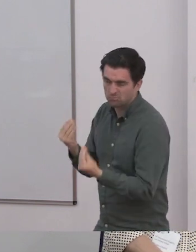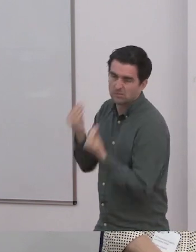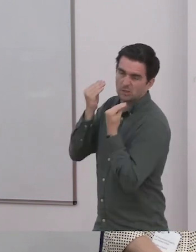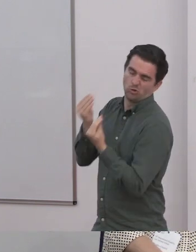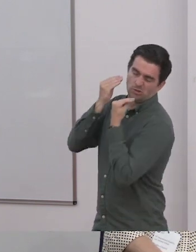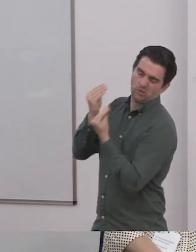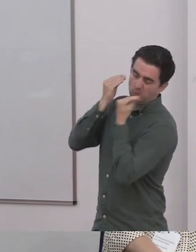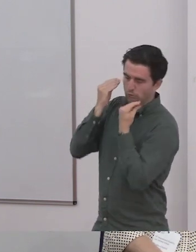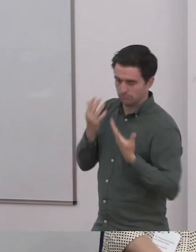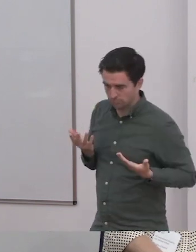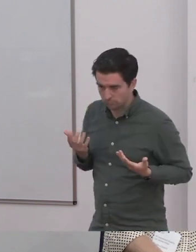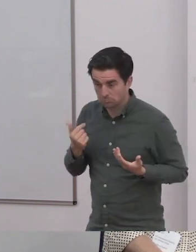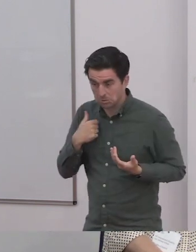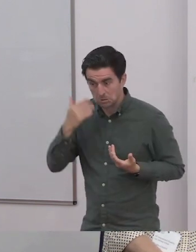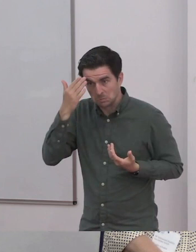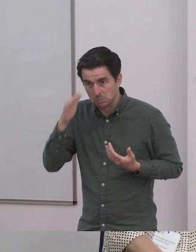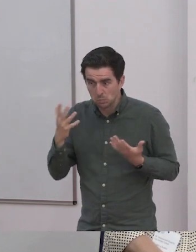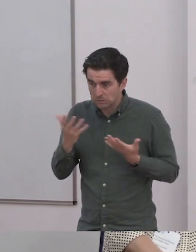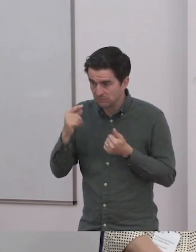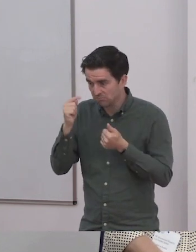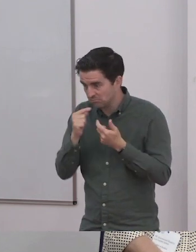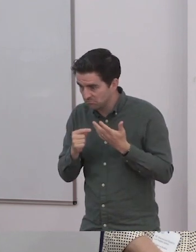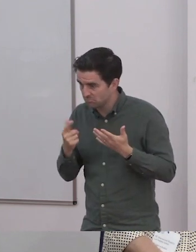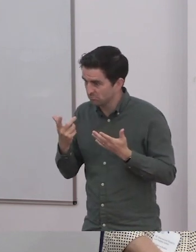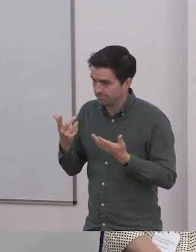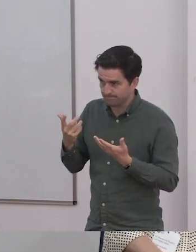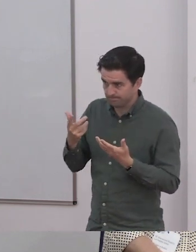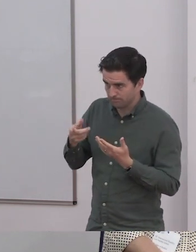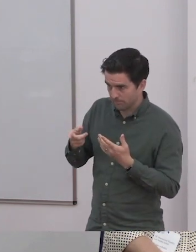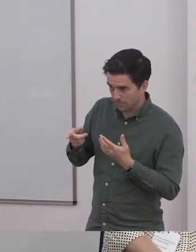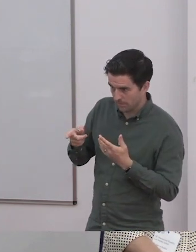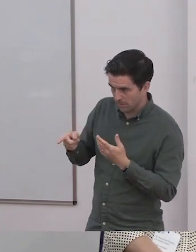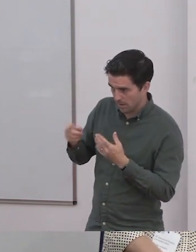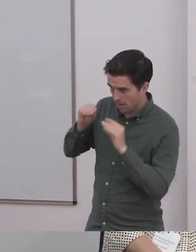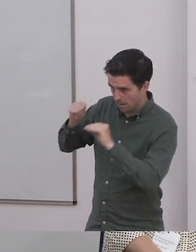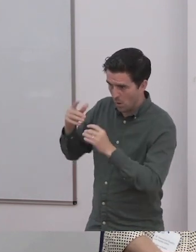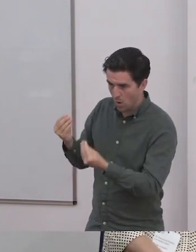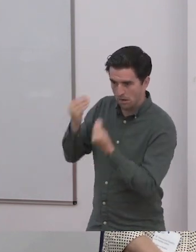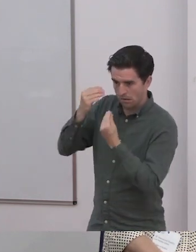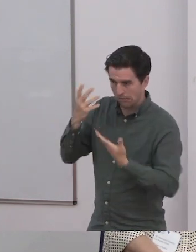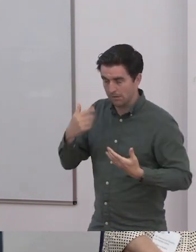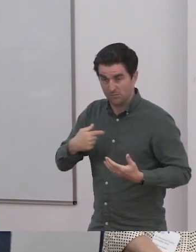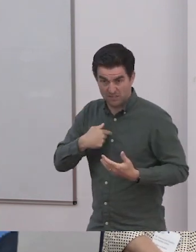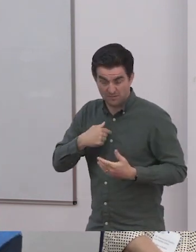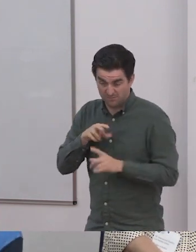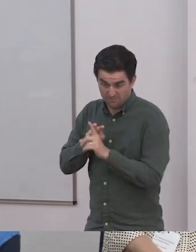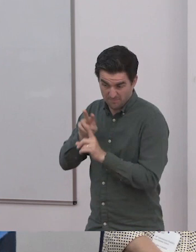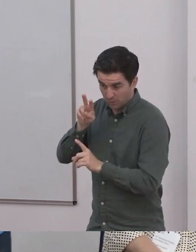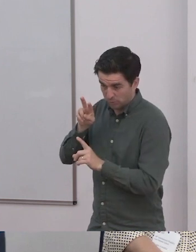benefited hugely. So, we'll start talking about what is unschooling. Redden, do you want to have a crack at what it is for you?